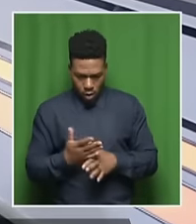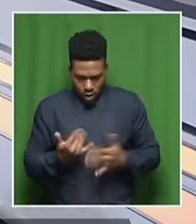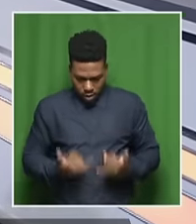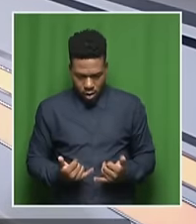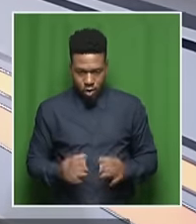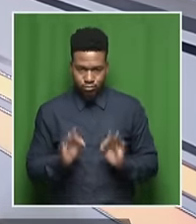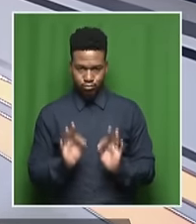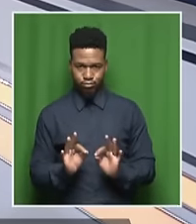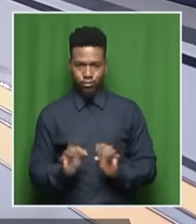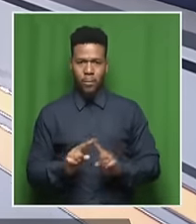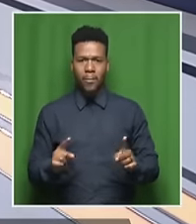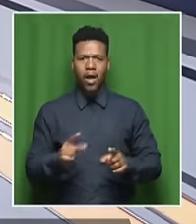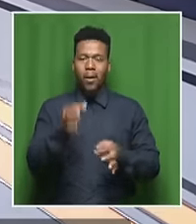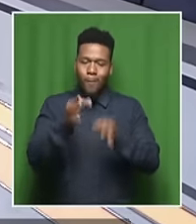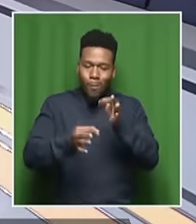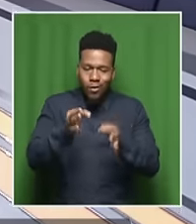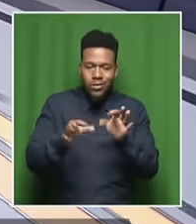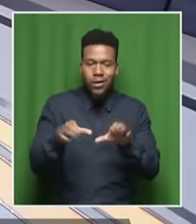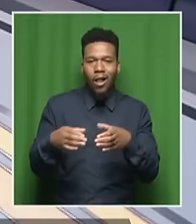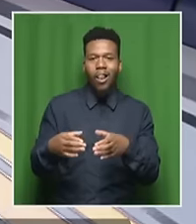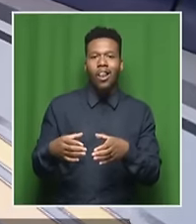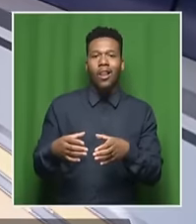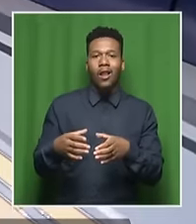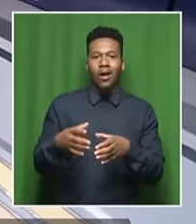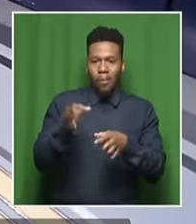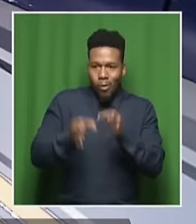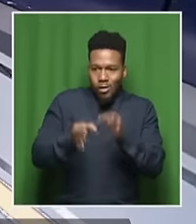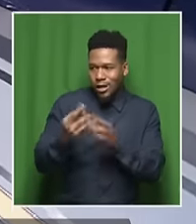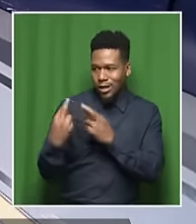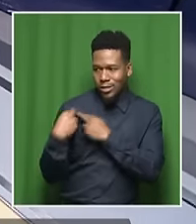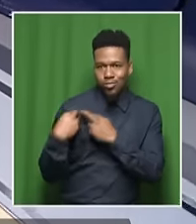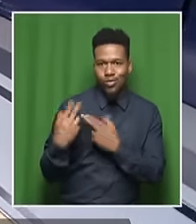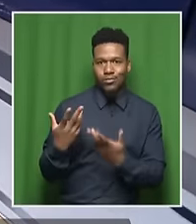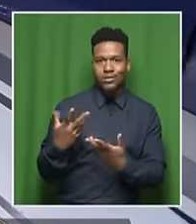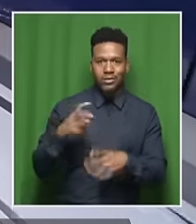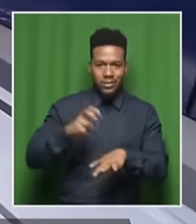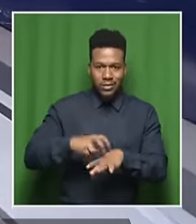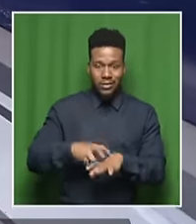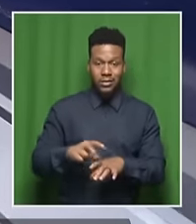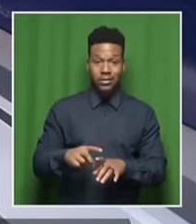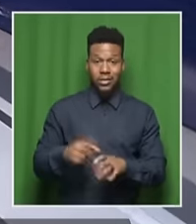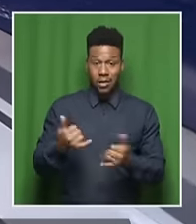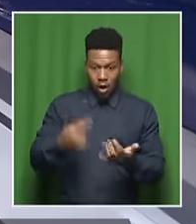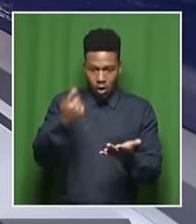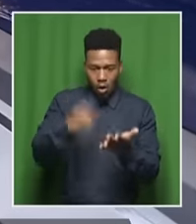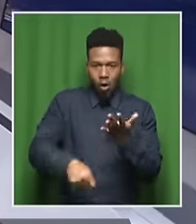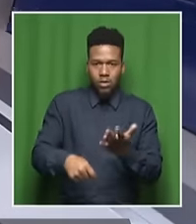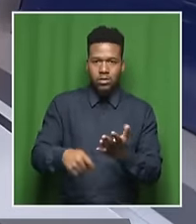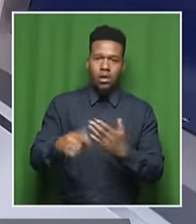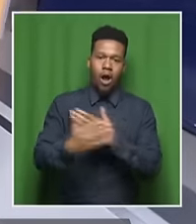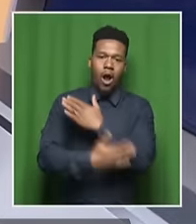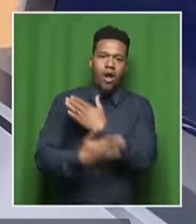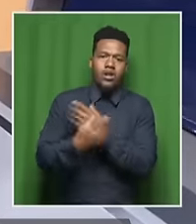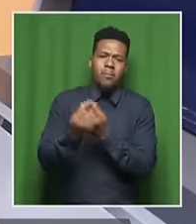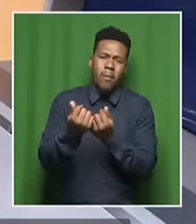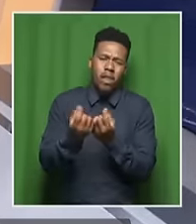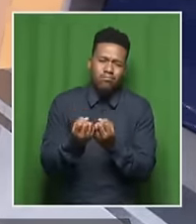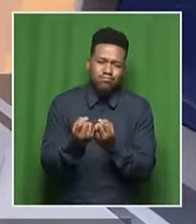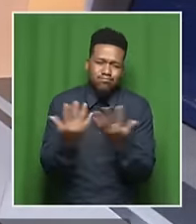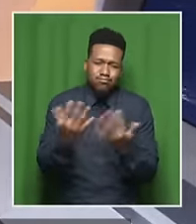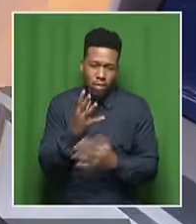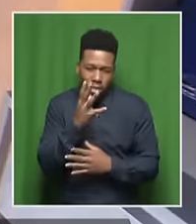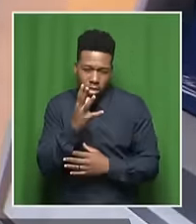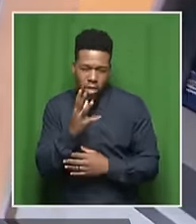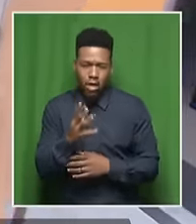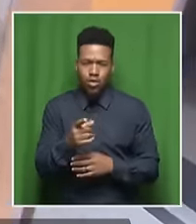But it's that political will that's missing. And it is going to cost the country a lot of money to rectify this. So do you want to weigh in on